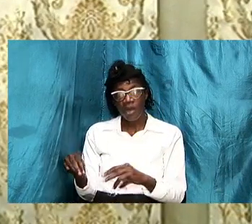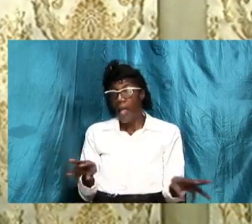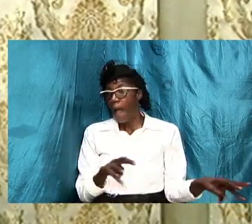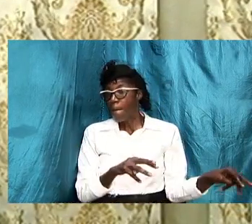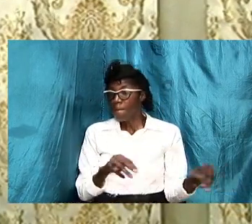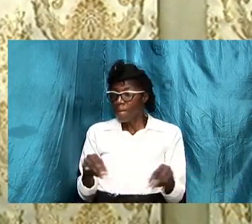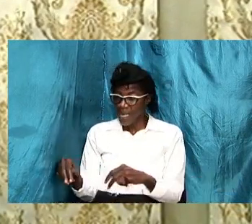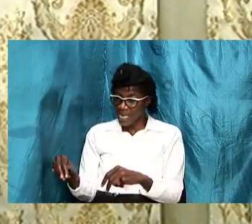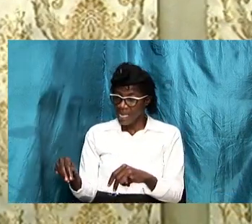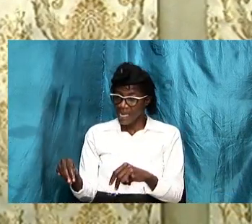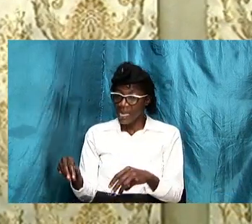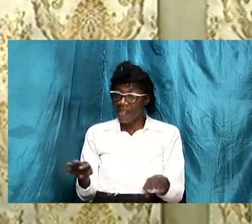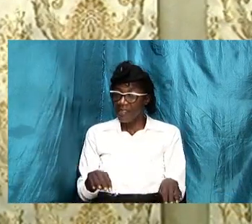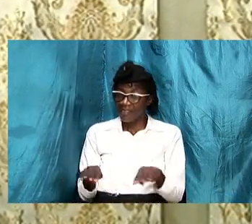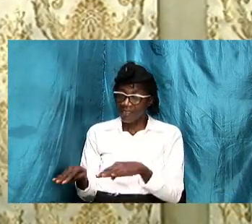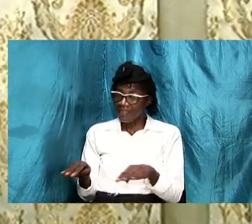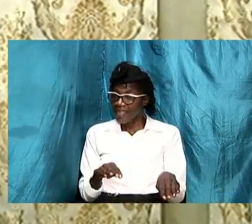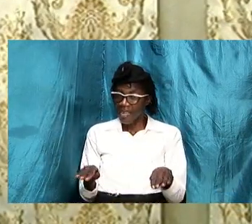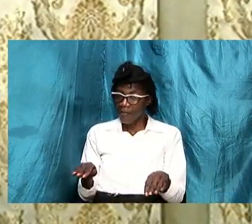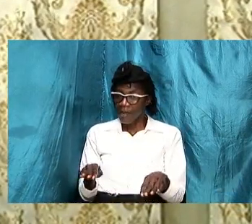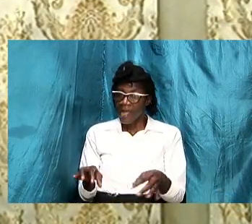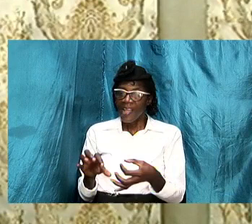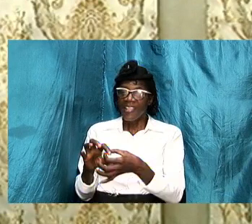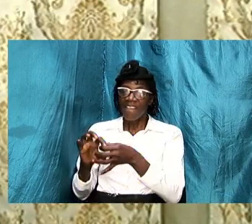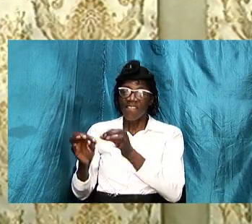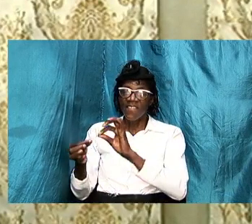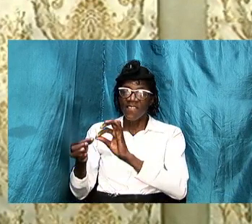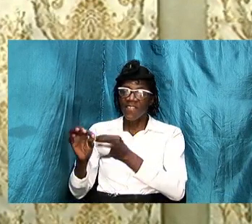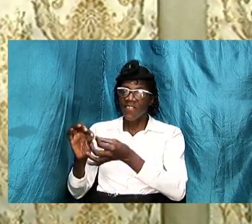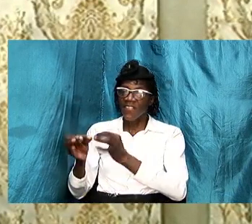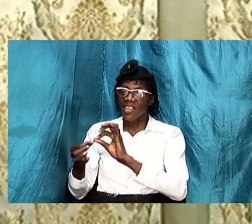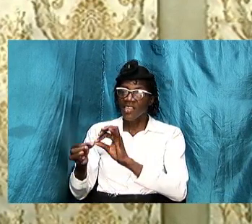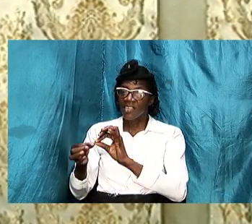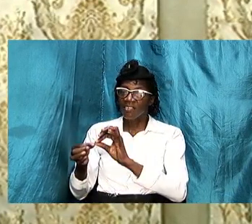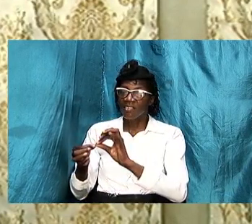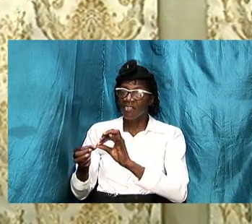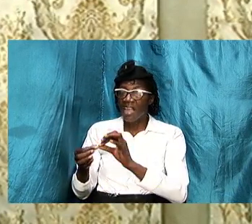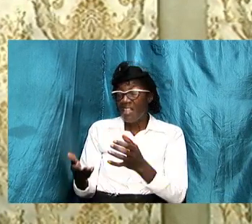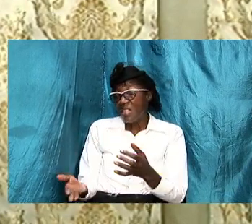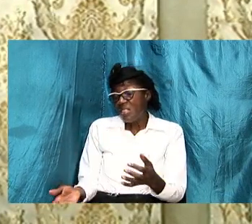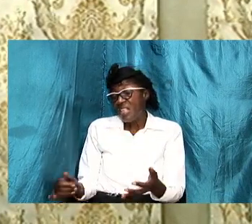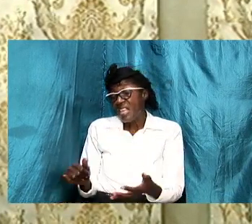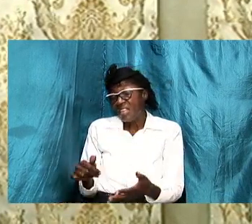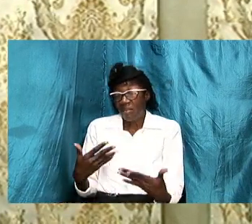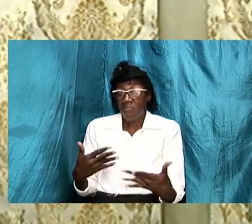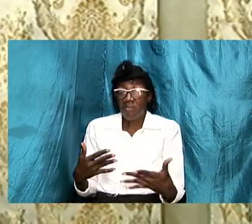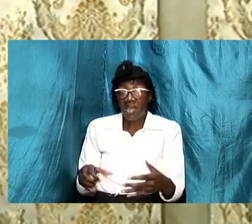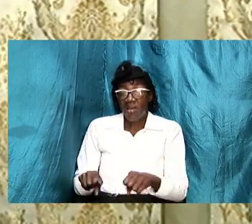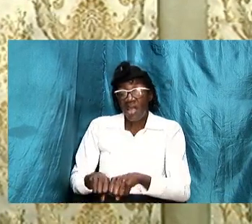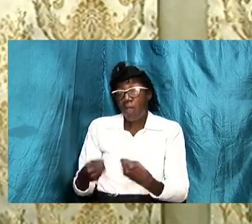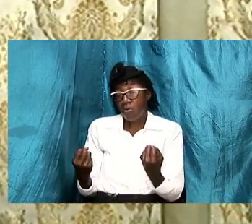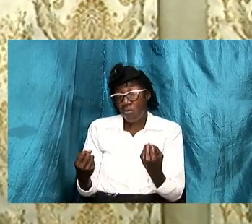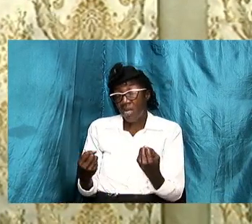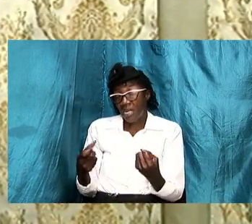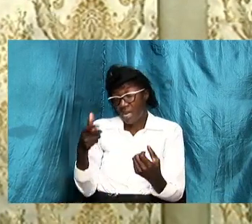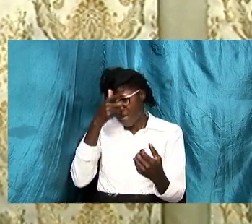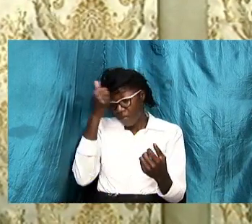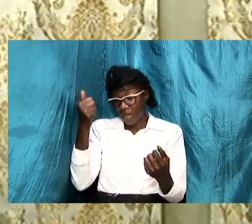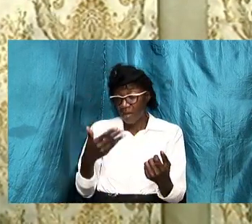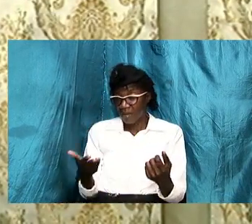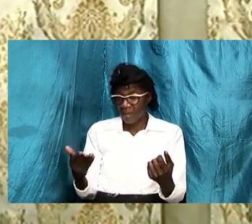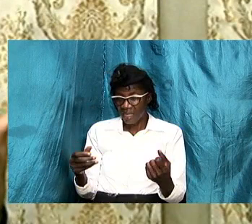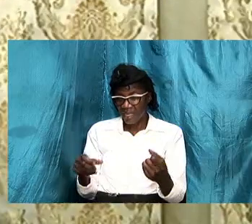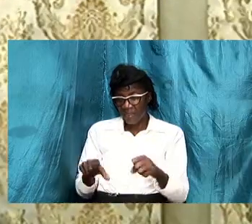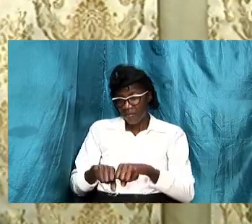the necessary steps to fix those things that might have been broken because things can get broken